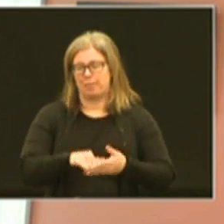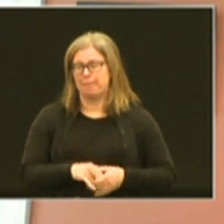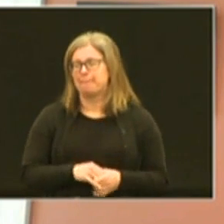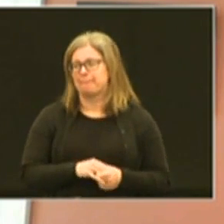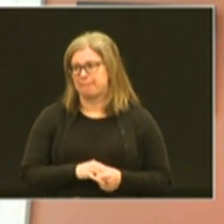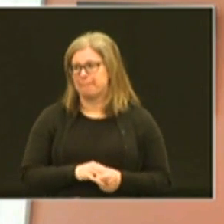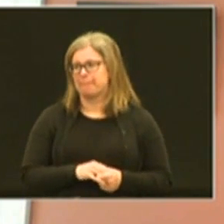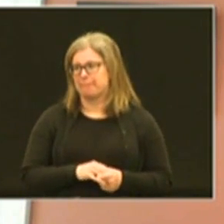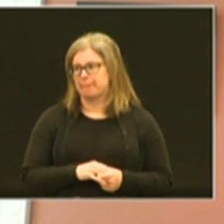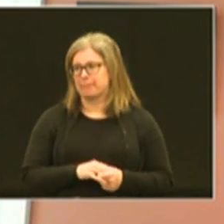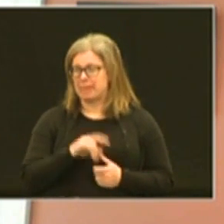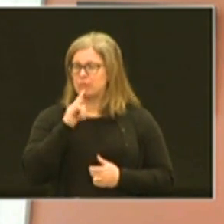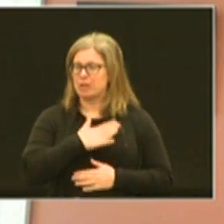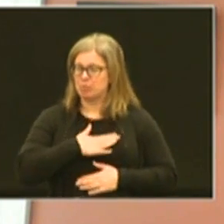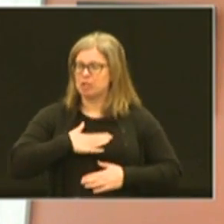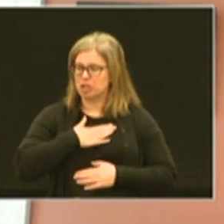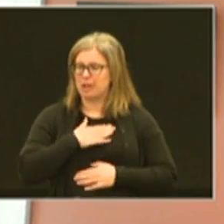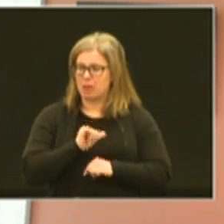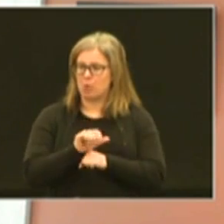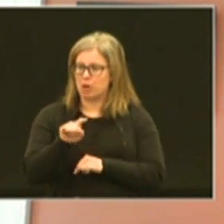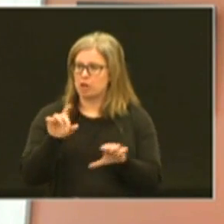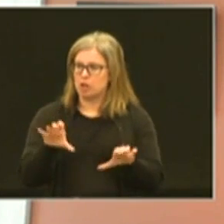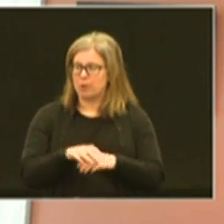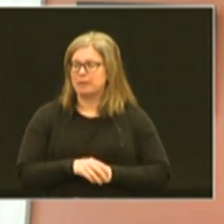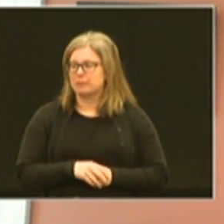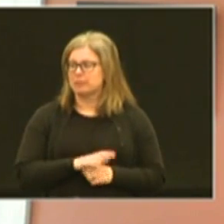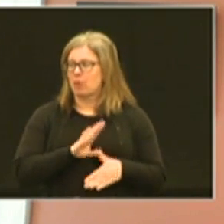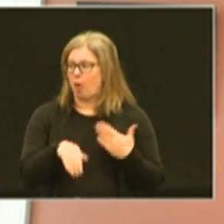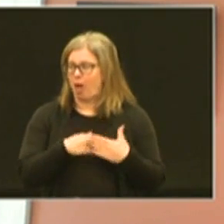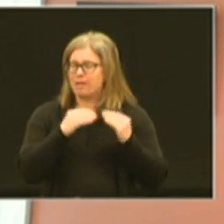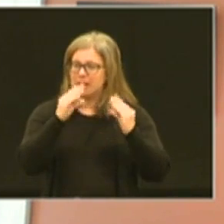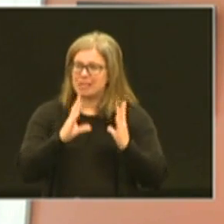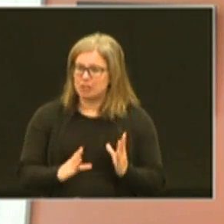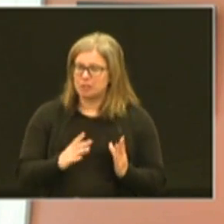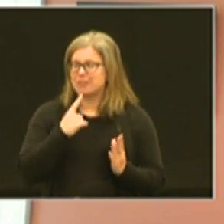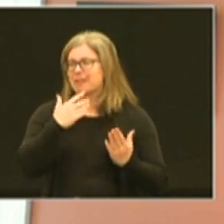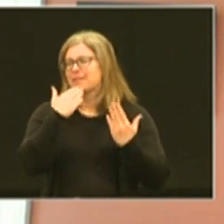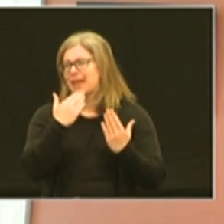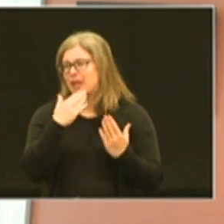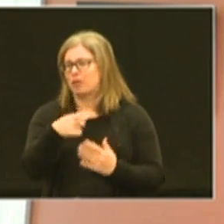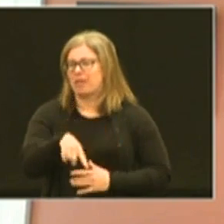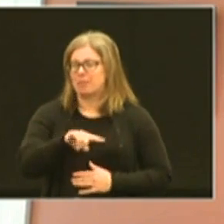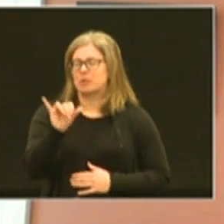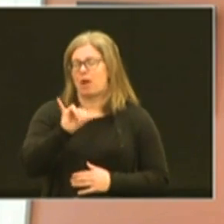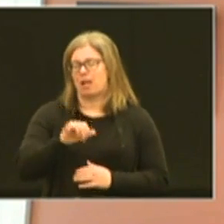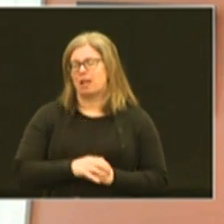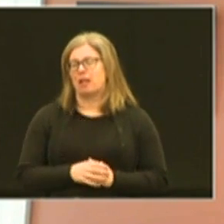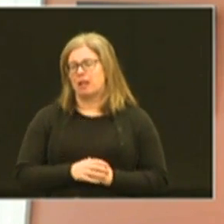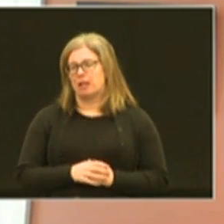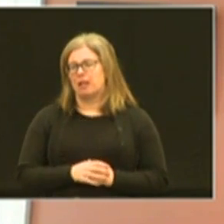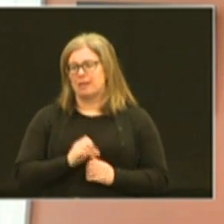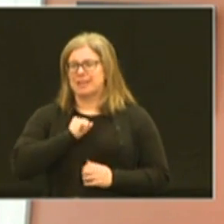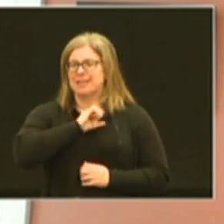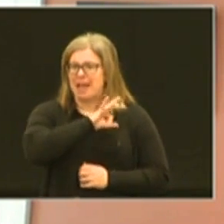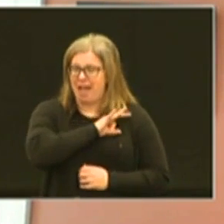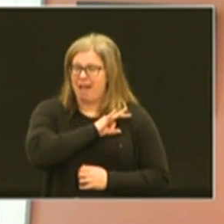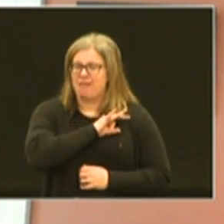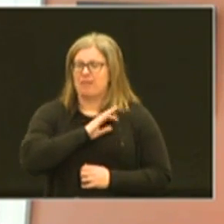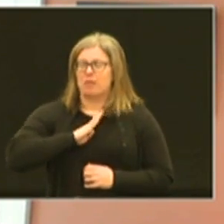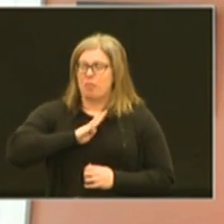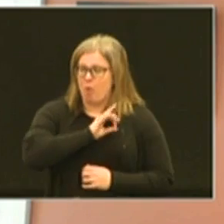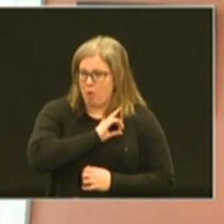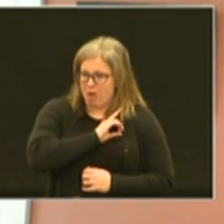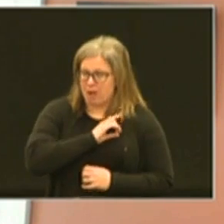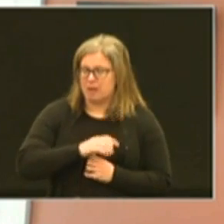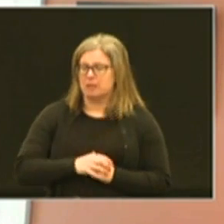right we really appreciate the work you all are doing all of our teachers i want to say thank you to them as well and the staff and the board